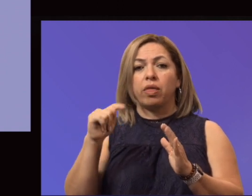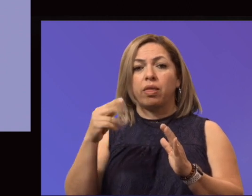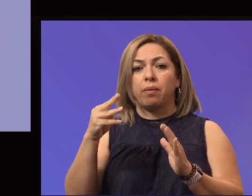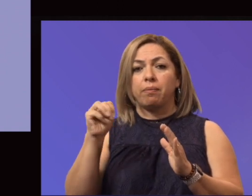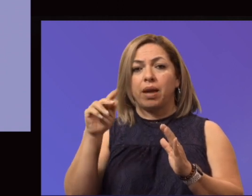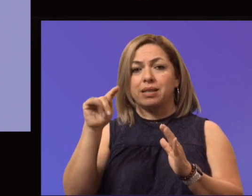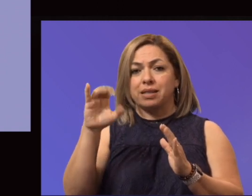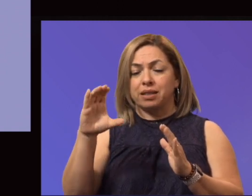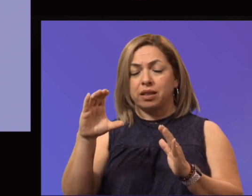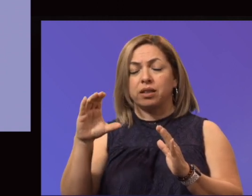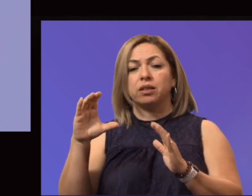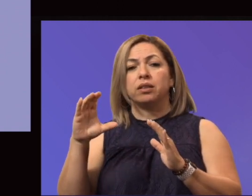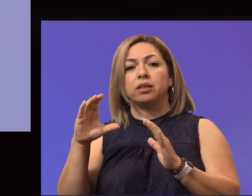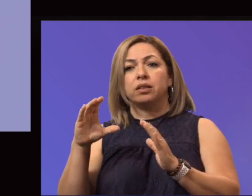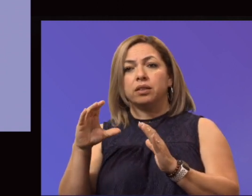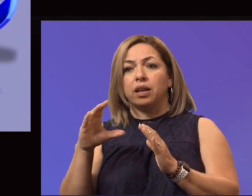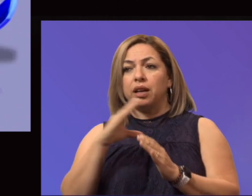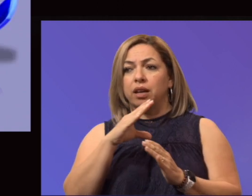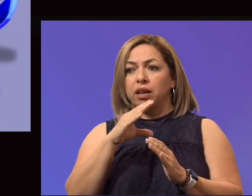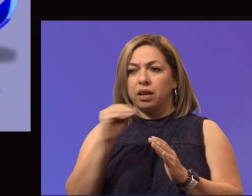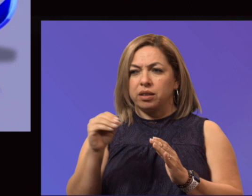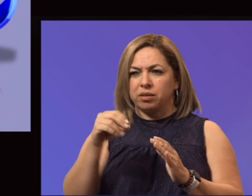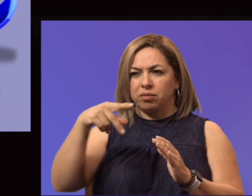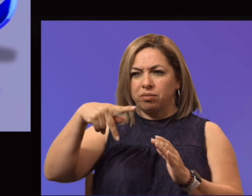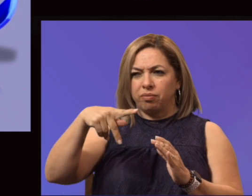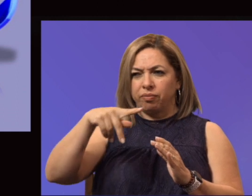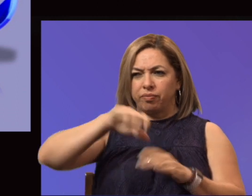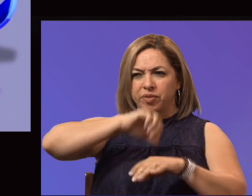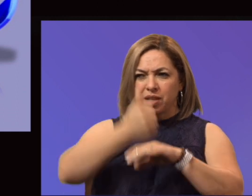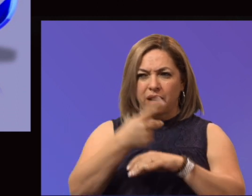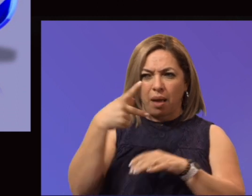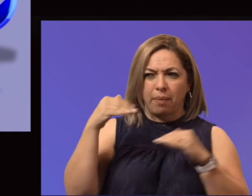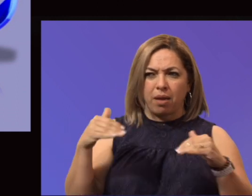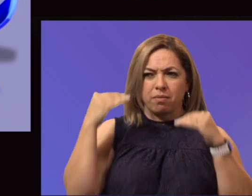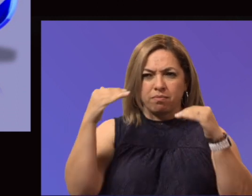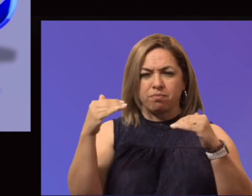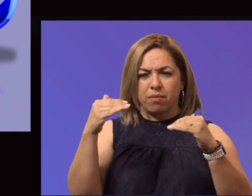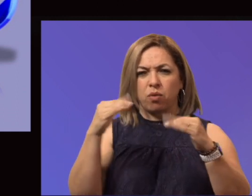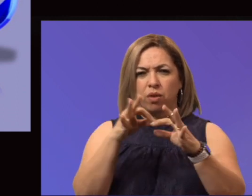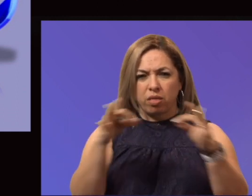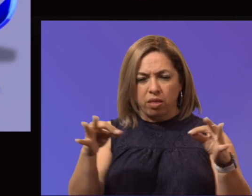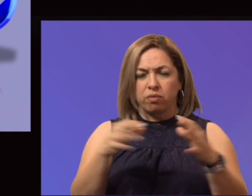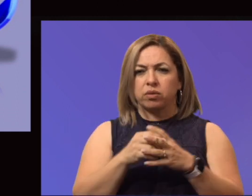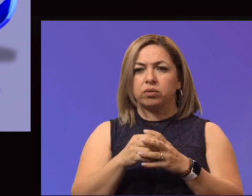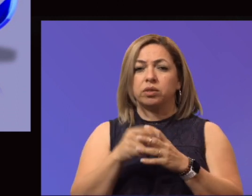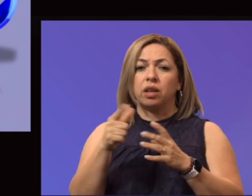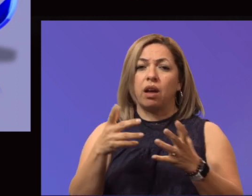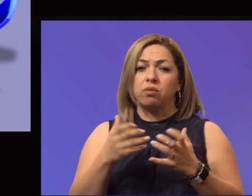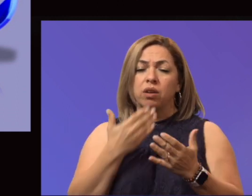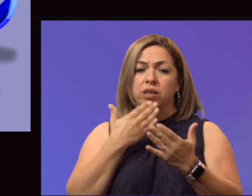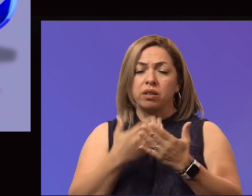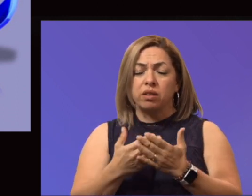and be able to set up higher level equations. So I want to thank Rebecca Bell for the great work that they've done on that particular